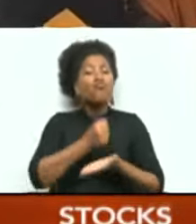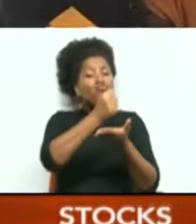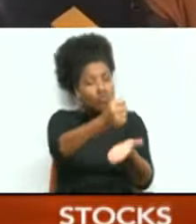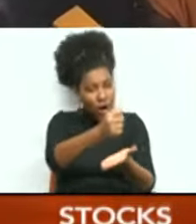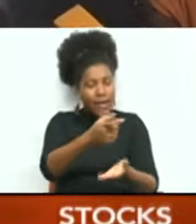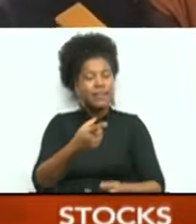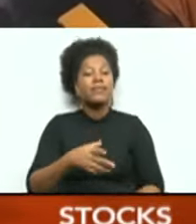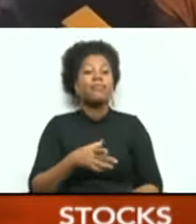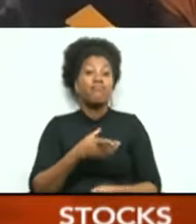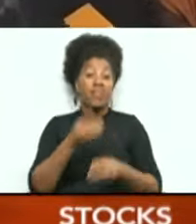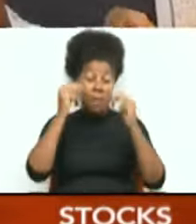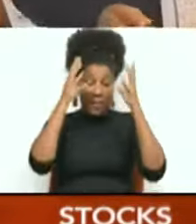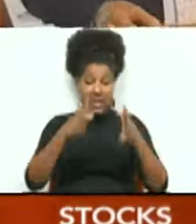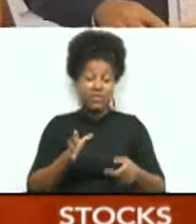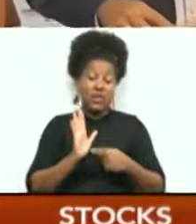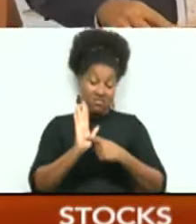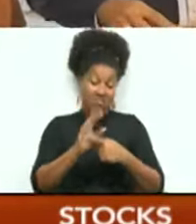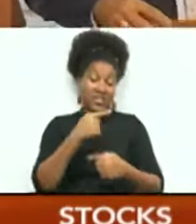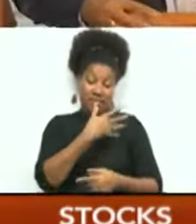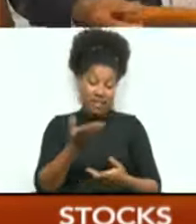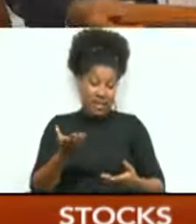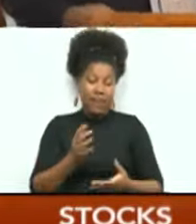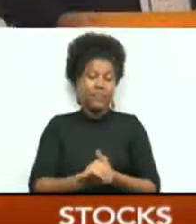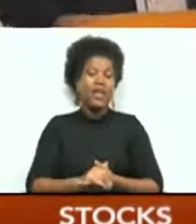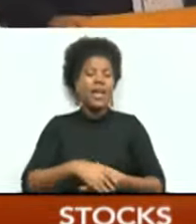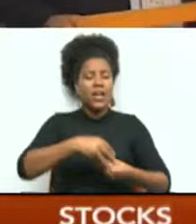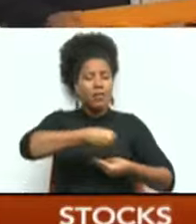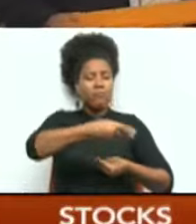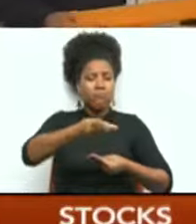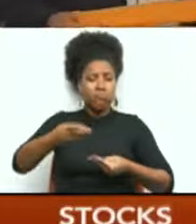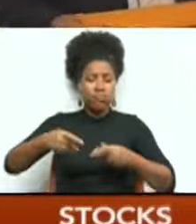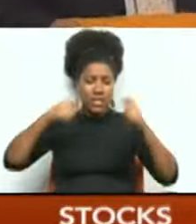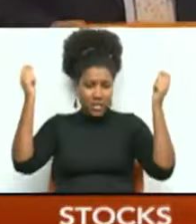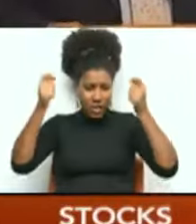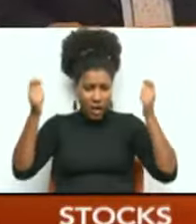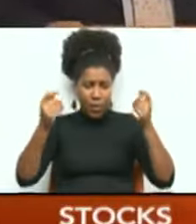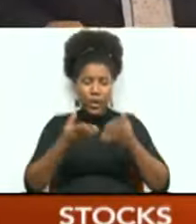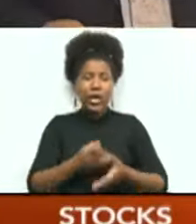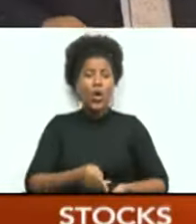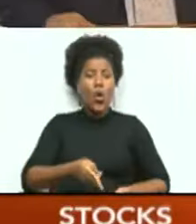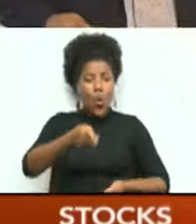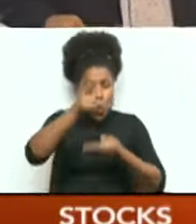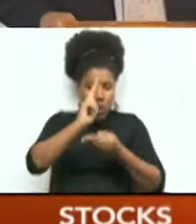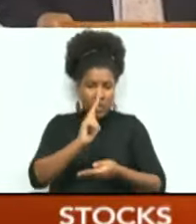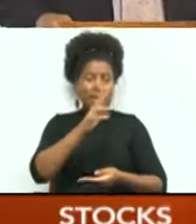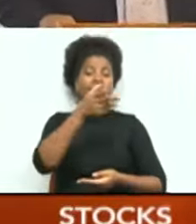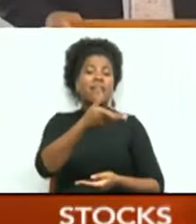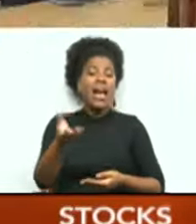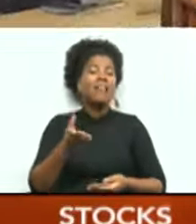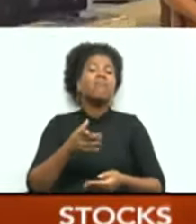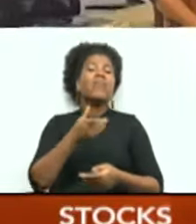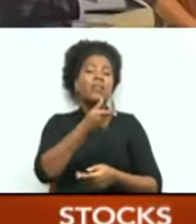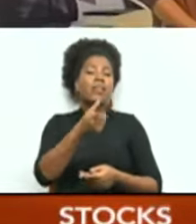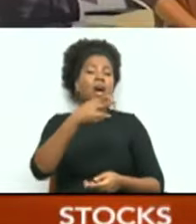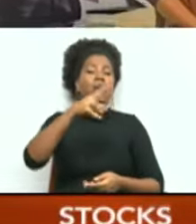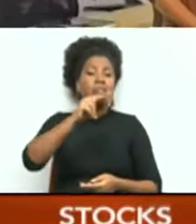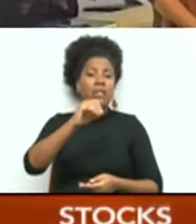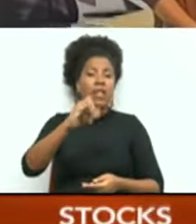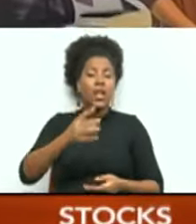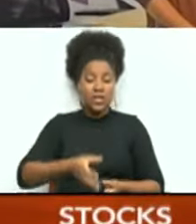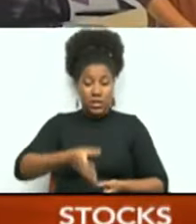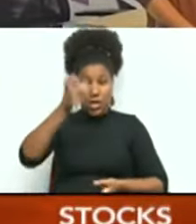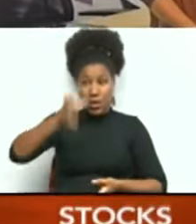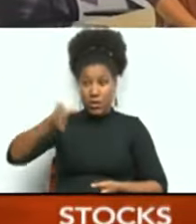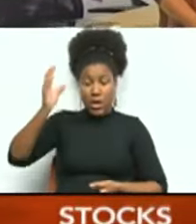Gopiskun has revealed. In a grant distribution ceremony hosted at the Ministry's headquarters at Nicholas Tower on Monday, the Minister says